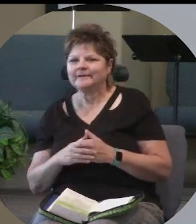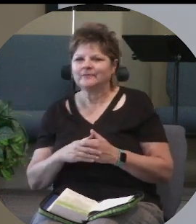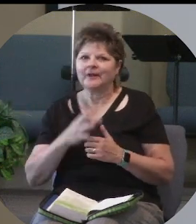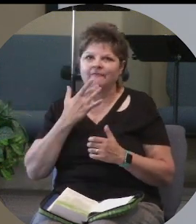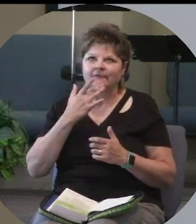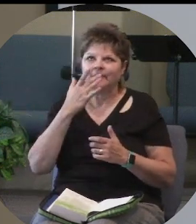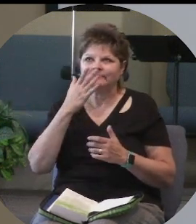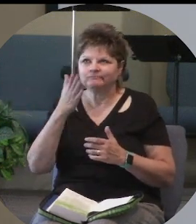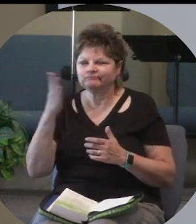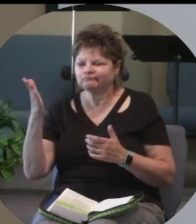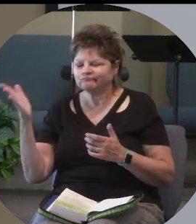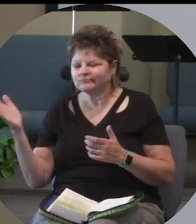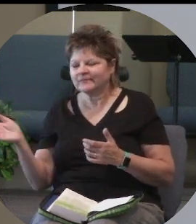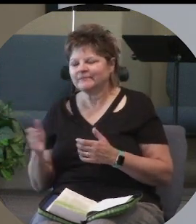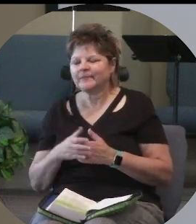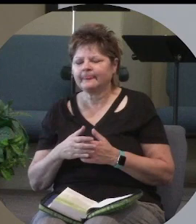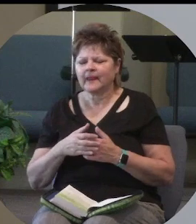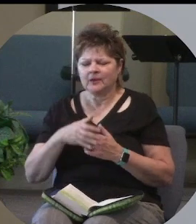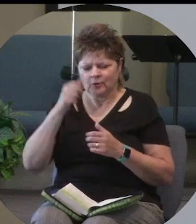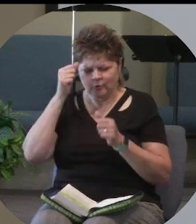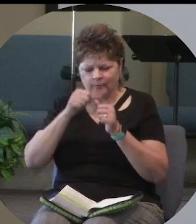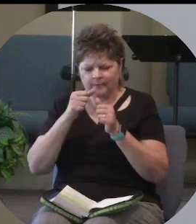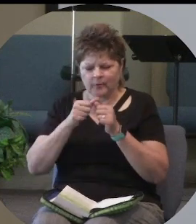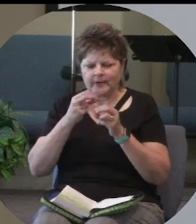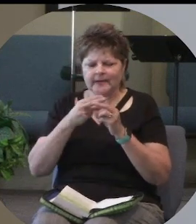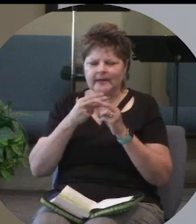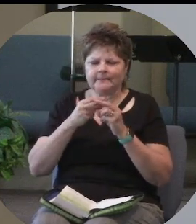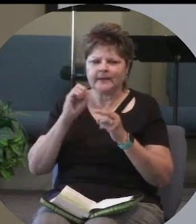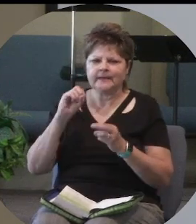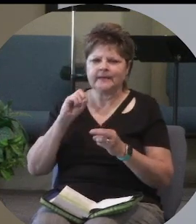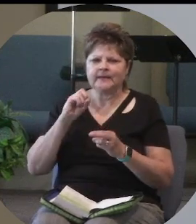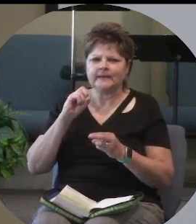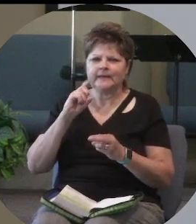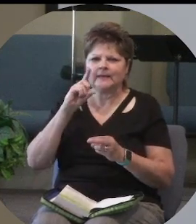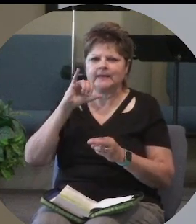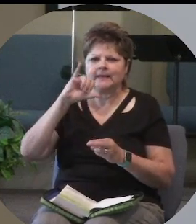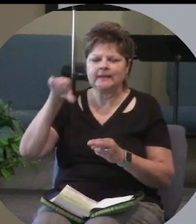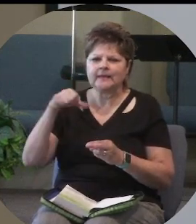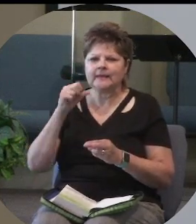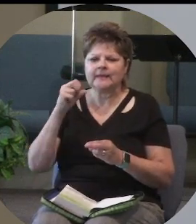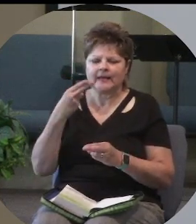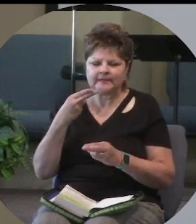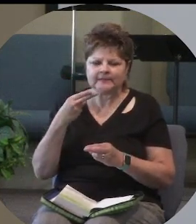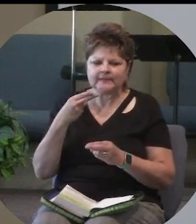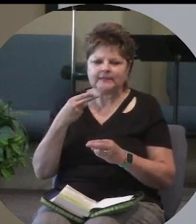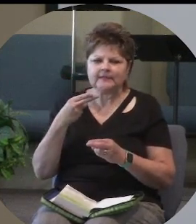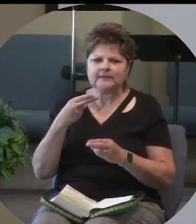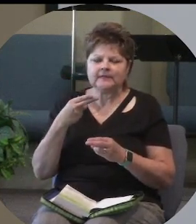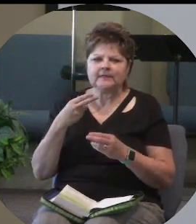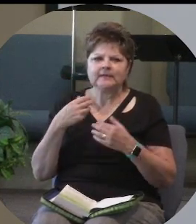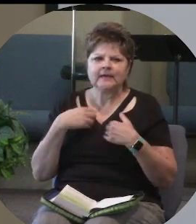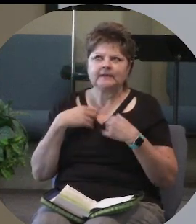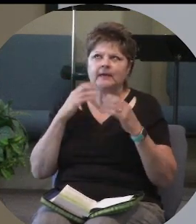But when you remember when Elijah had that great victory over the prophets of Baal on Mount Carmel and then the queen got mad at him so he got